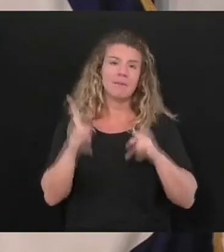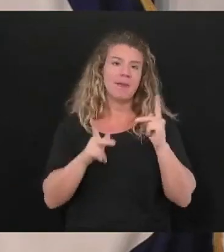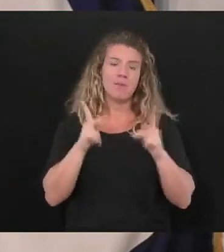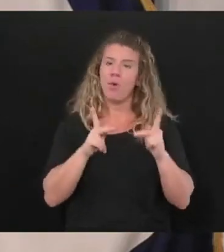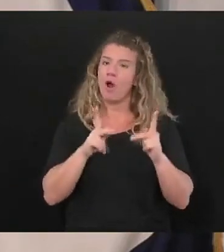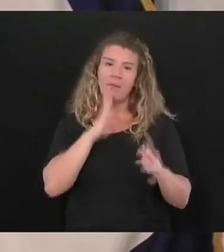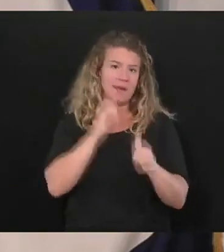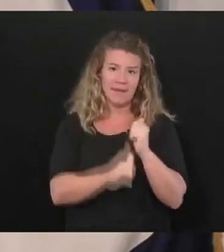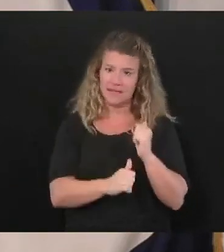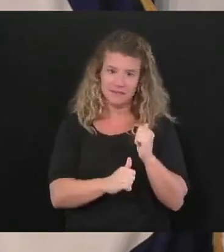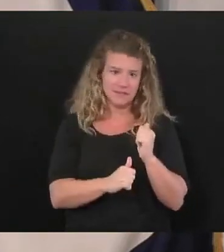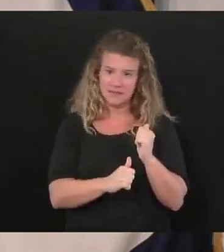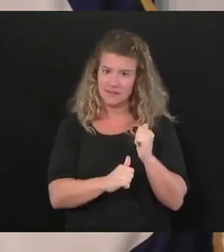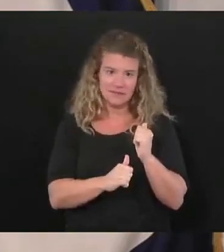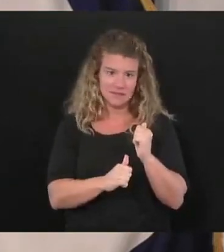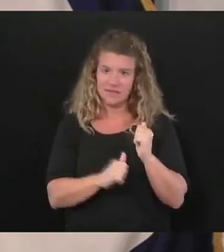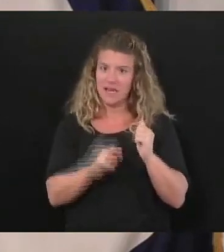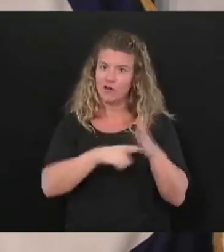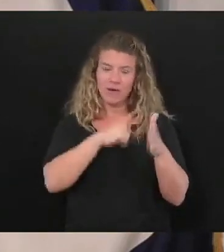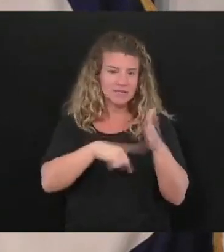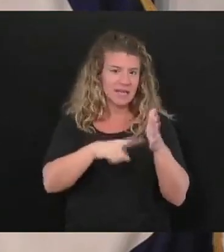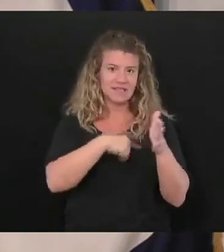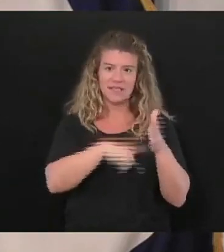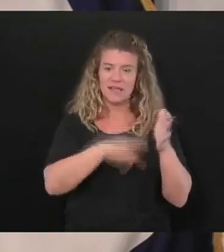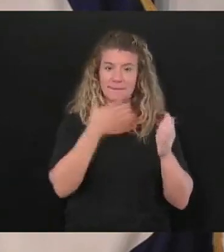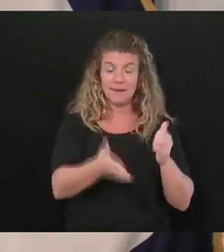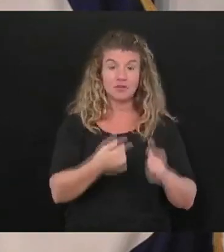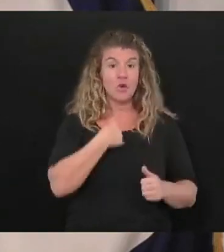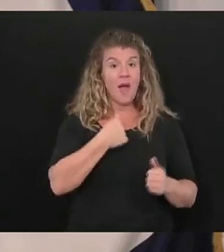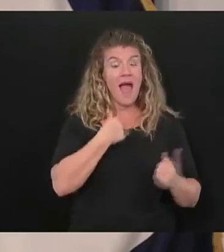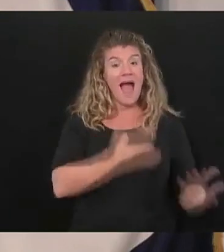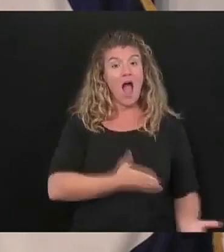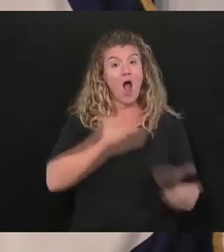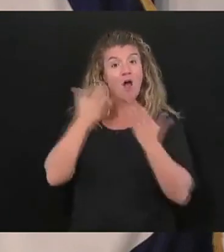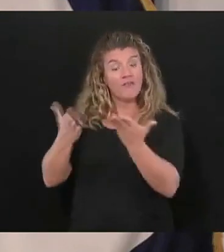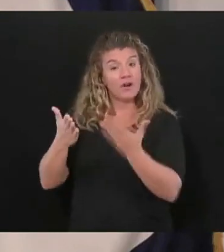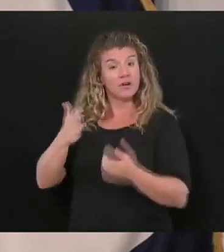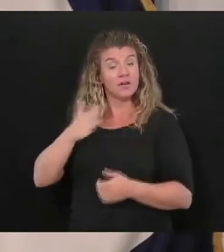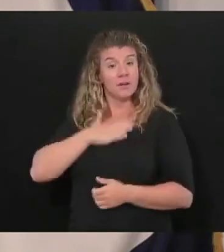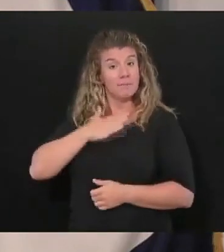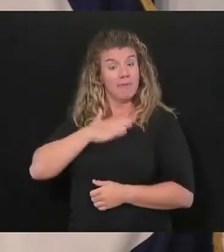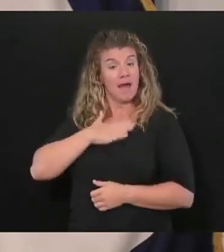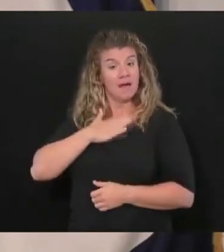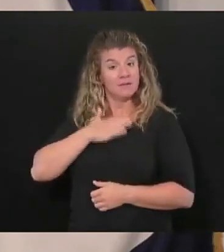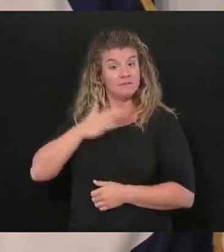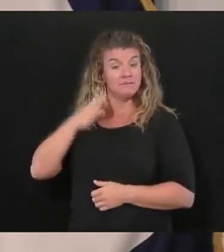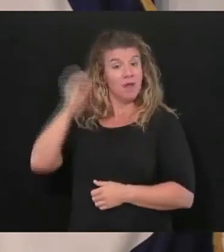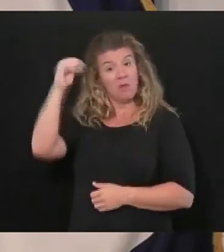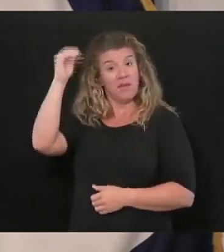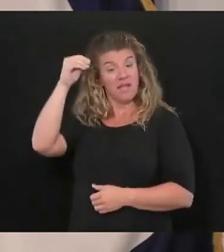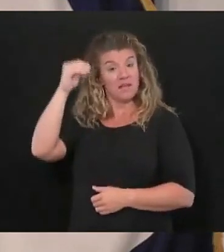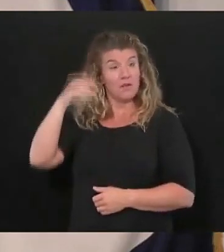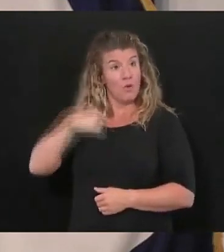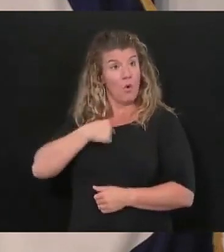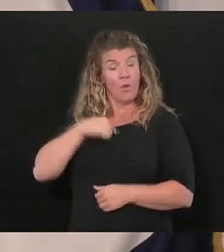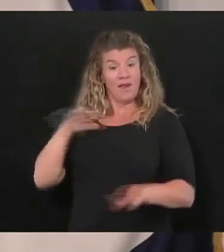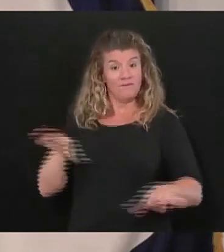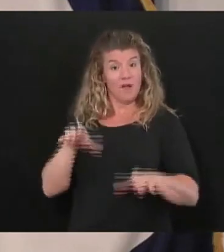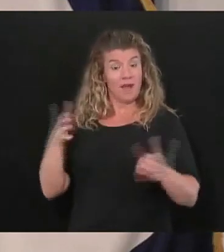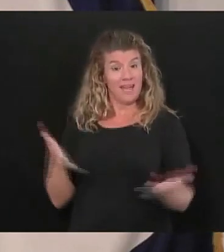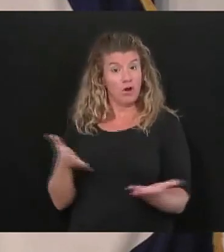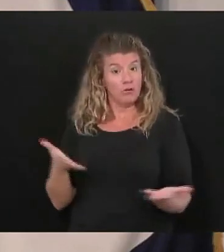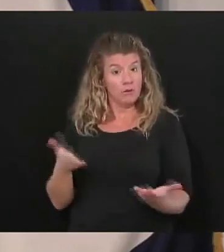everything and I offered up my suggestions of what we've done we've done right here in West Virginia